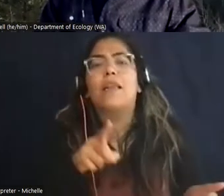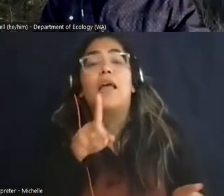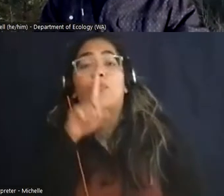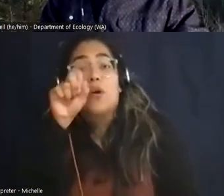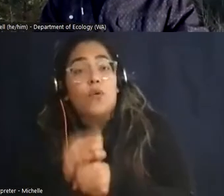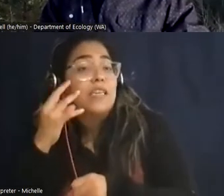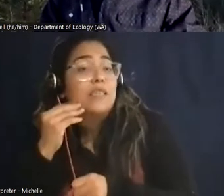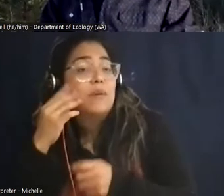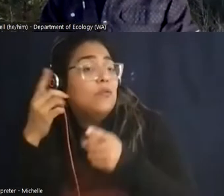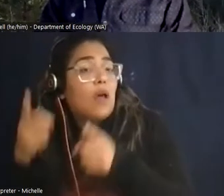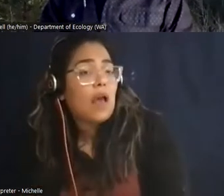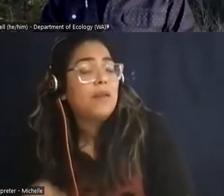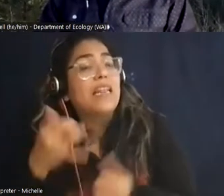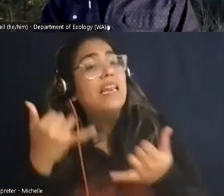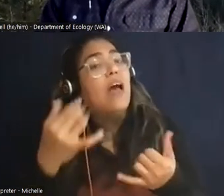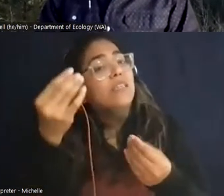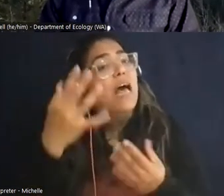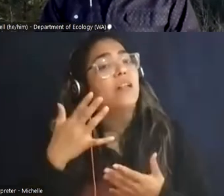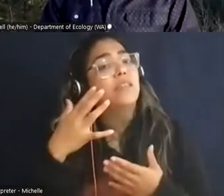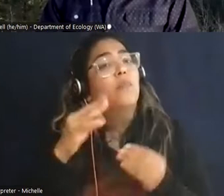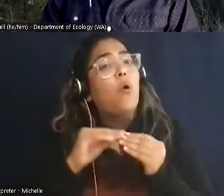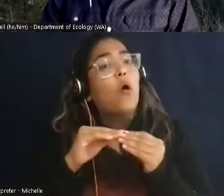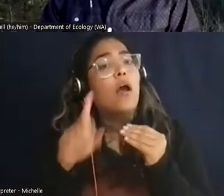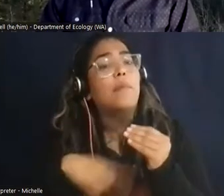tell us more about your time at city of rocks national reserve